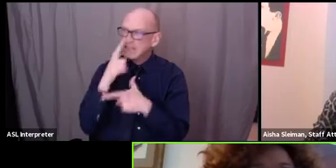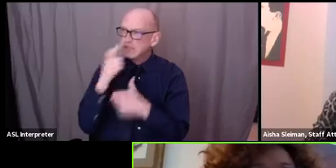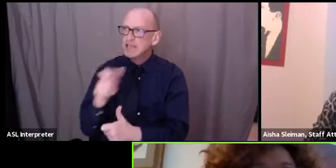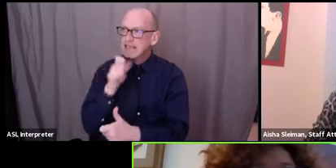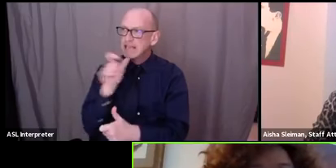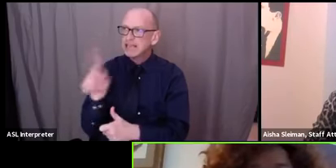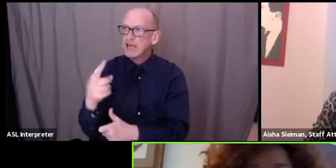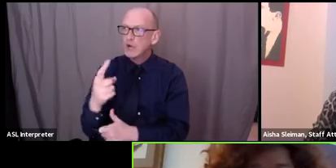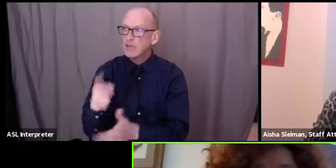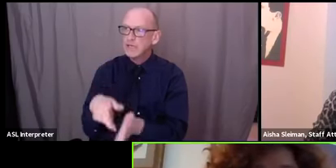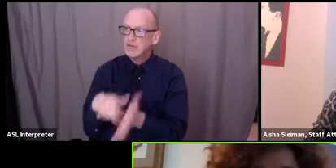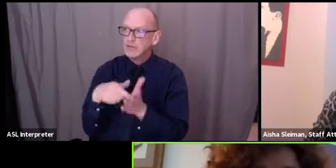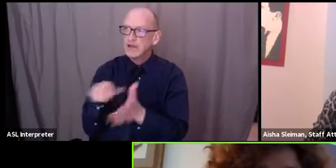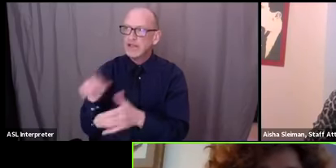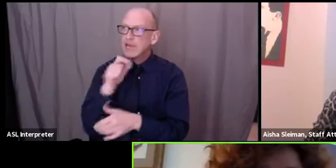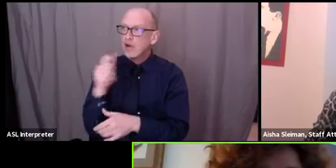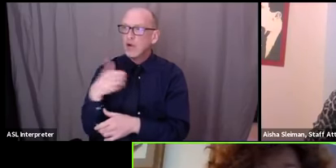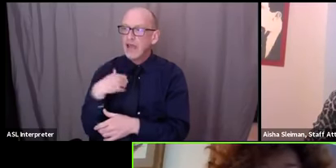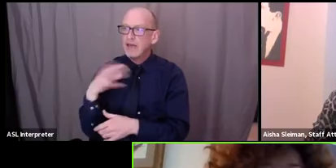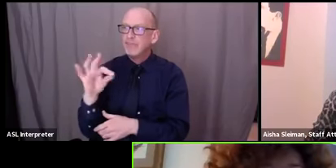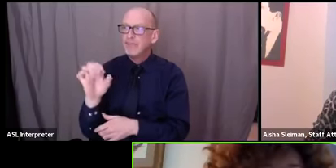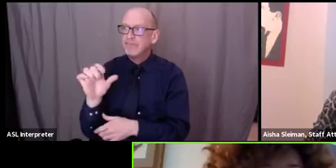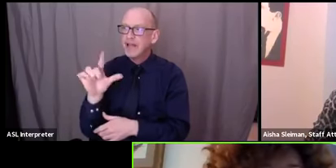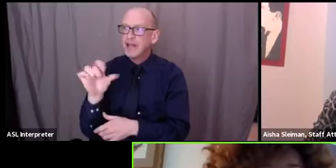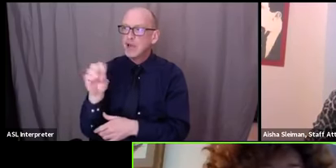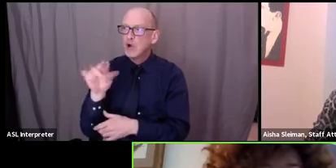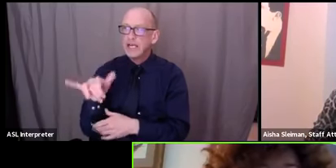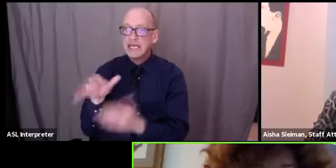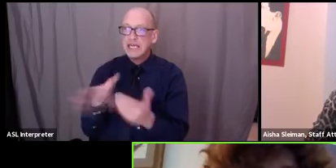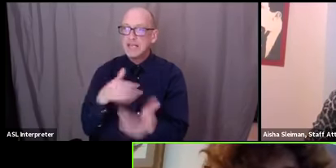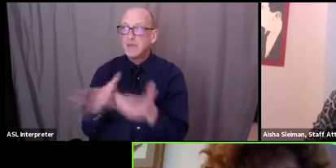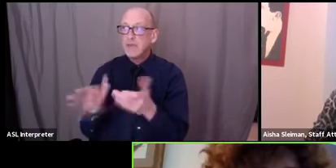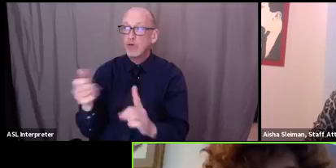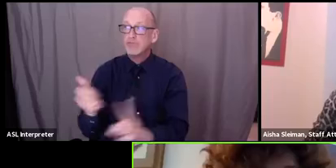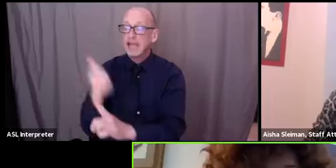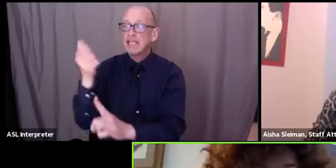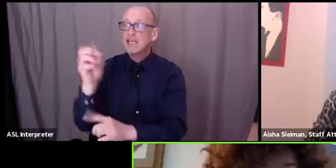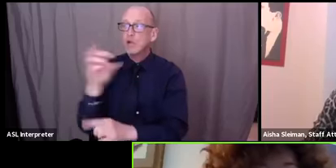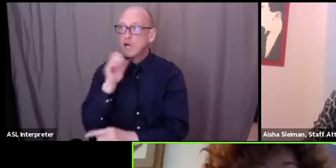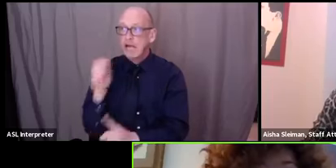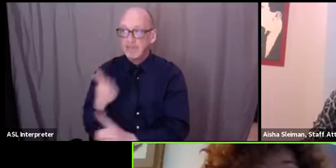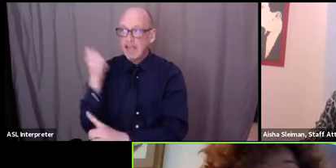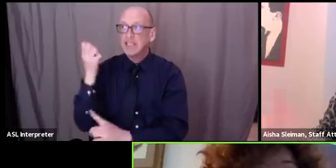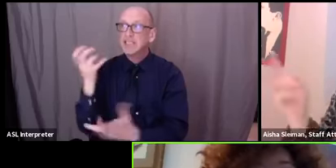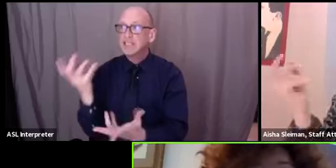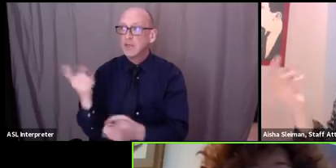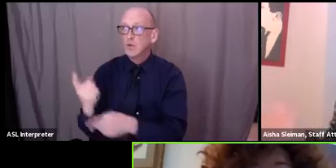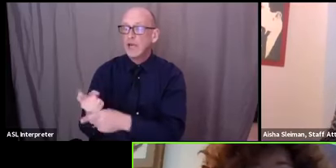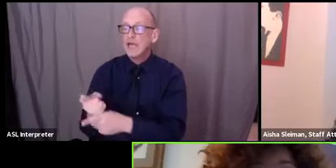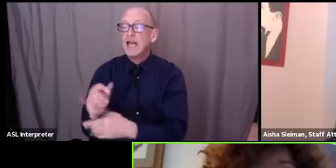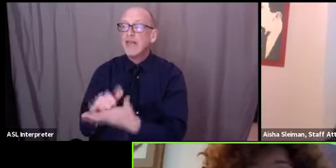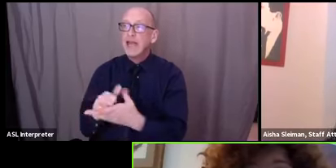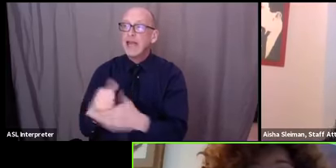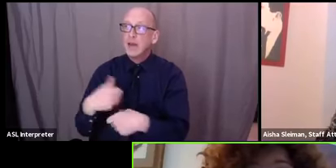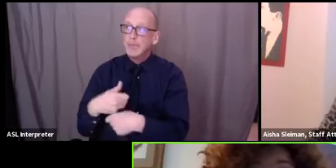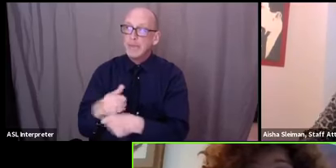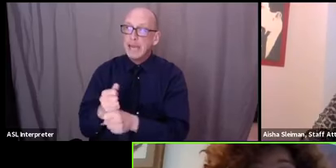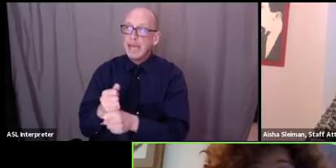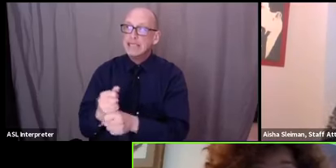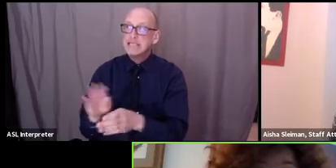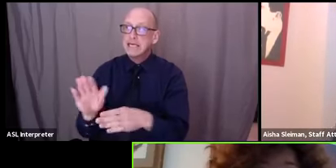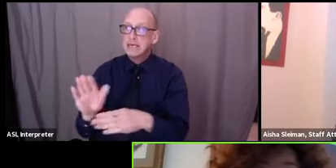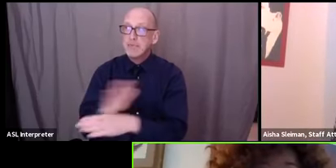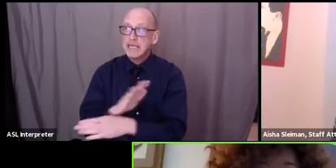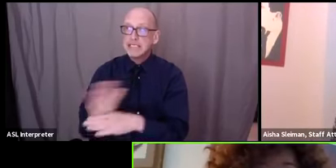they not have a felony it doesn't matter if it's a violent felony or non-violent felony and that makes the business totally that makes them